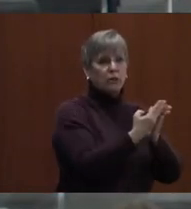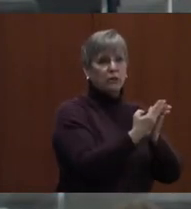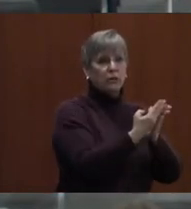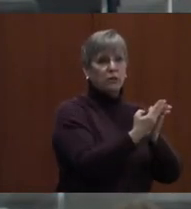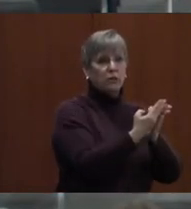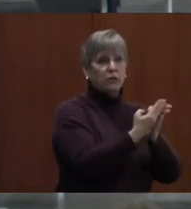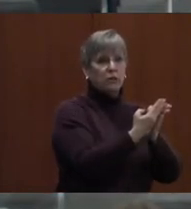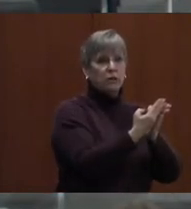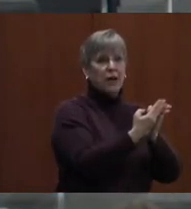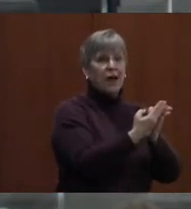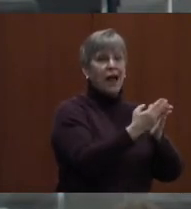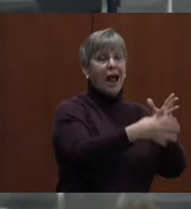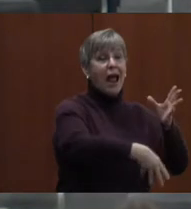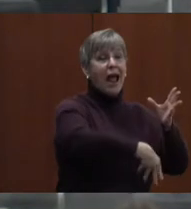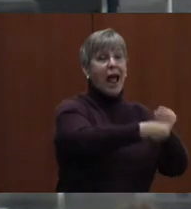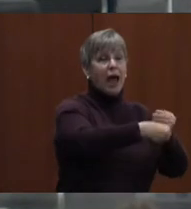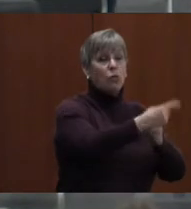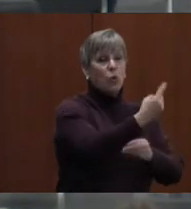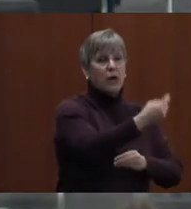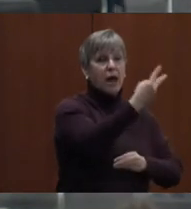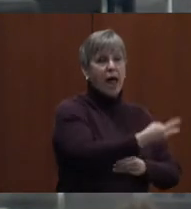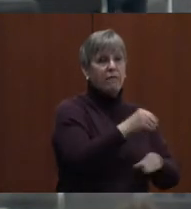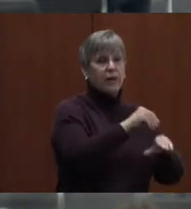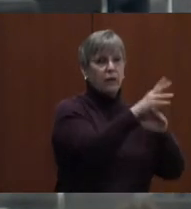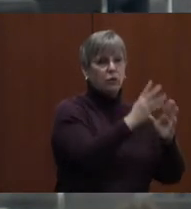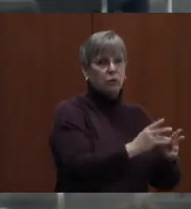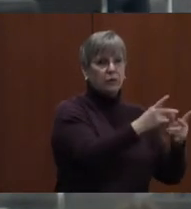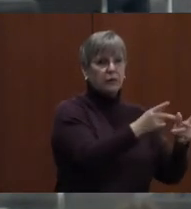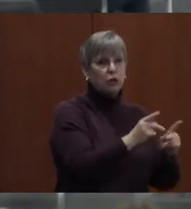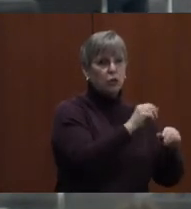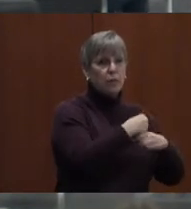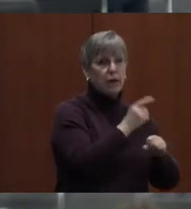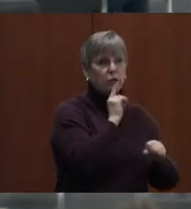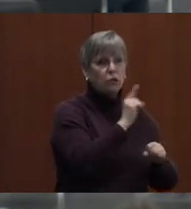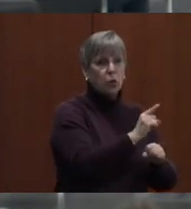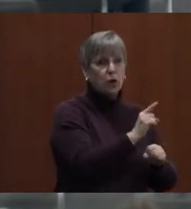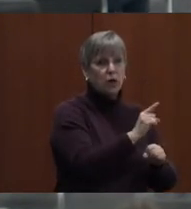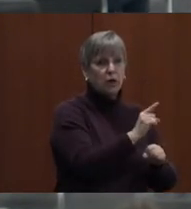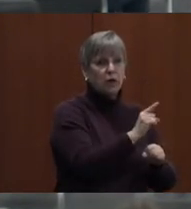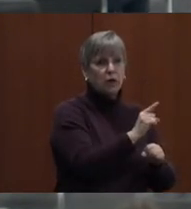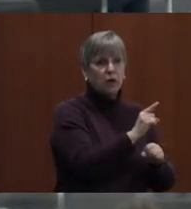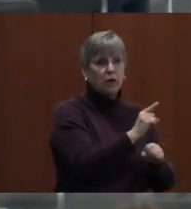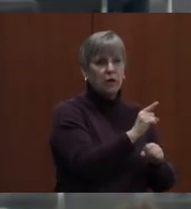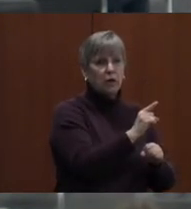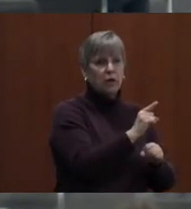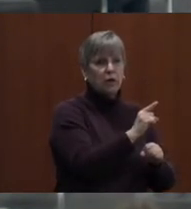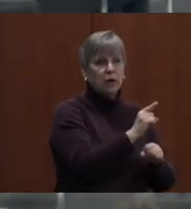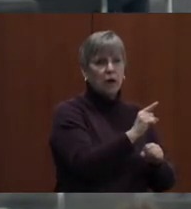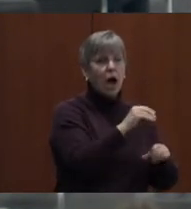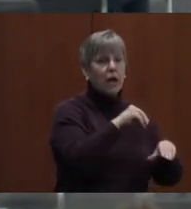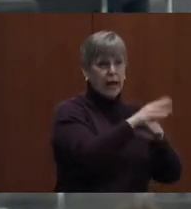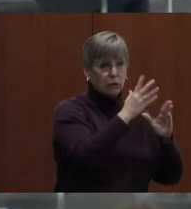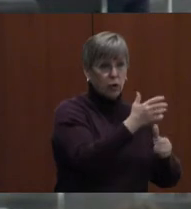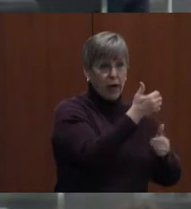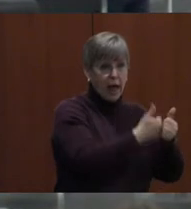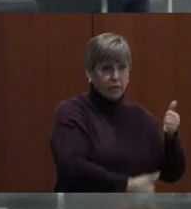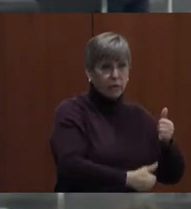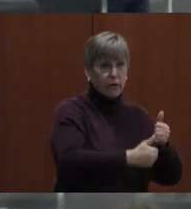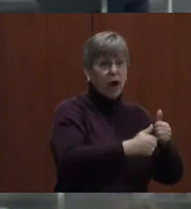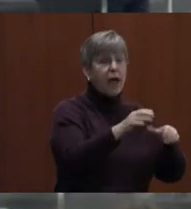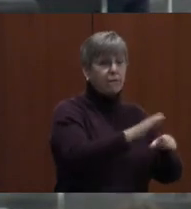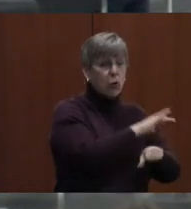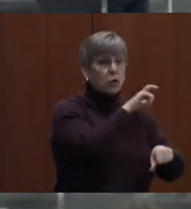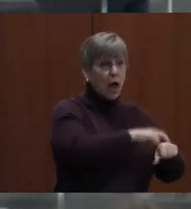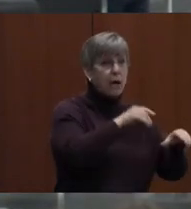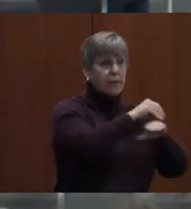add one and a half counselors to ensure a counselor at every elementary, a full